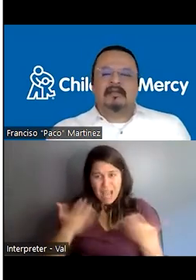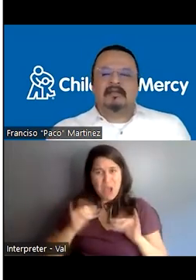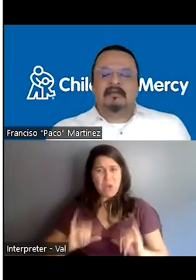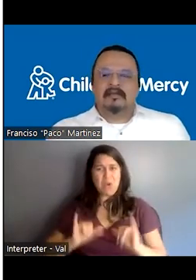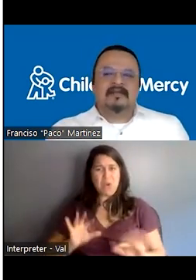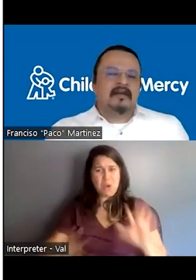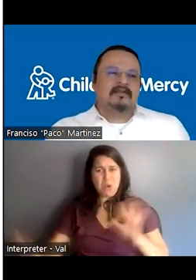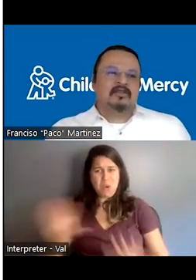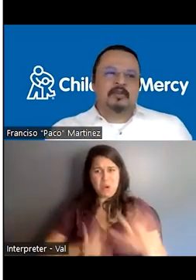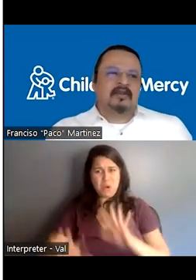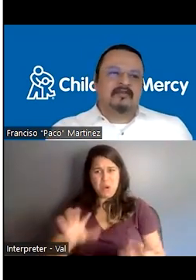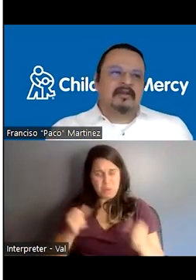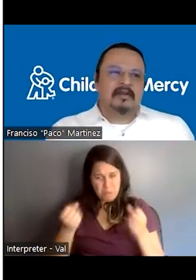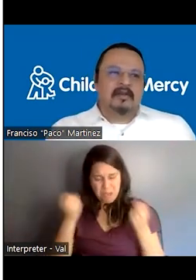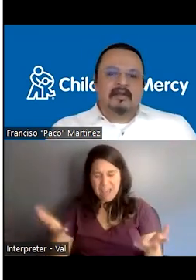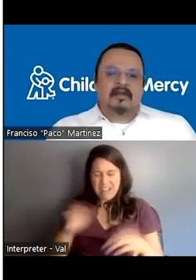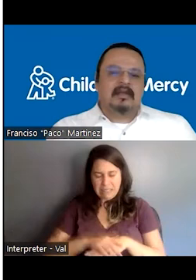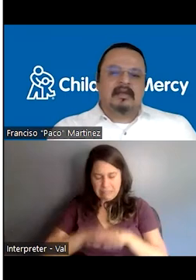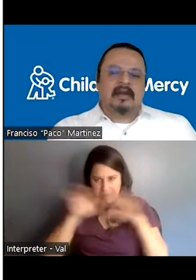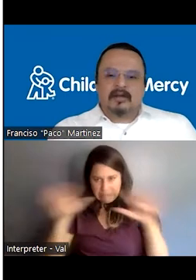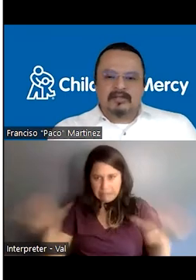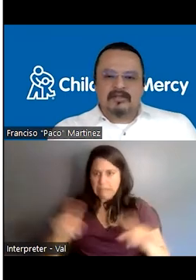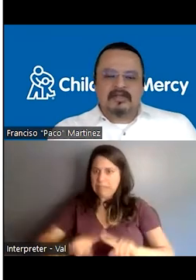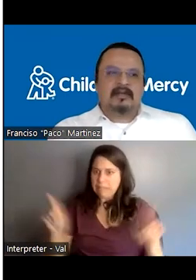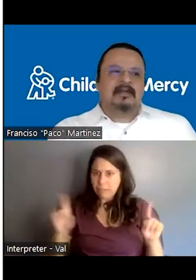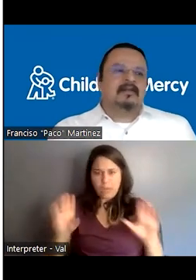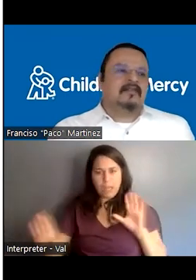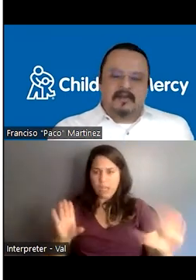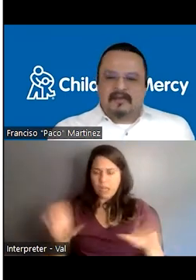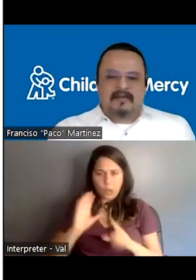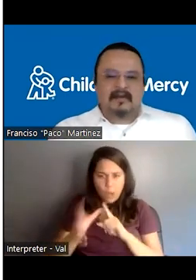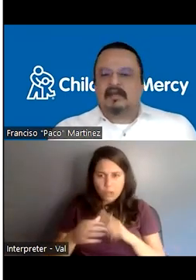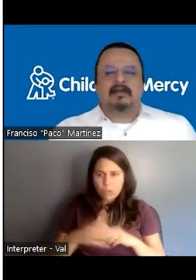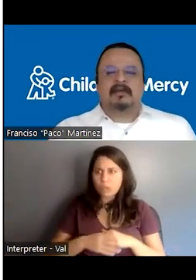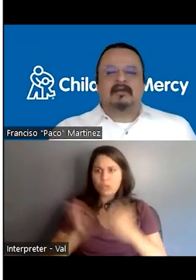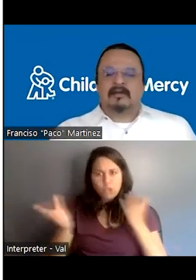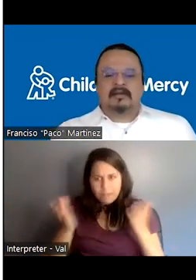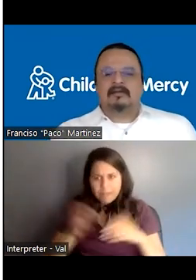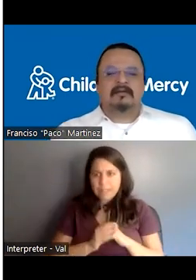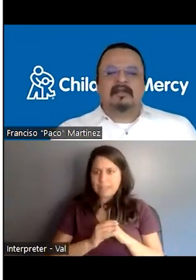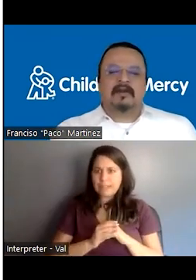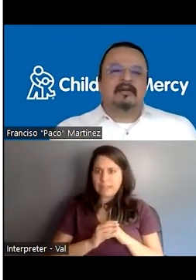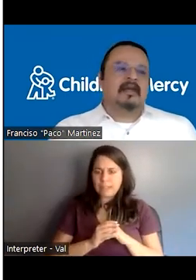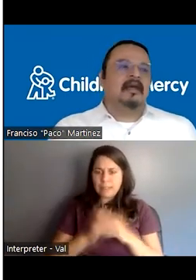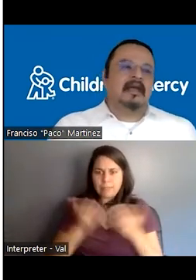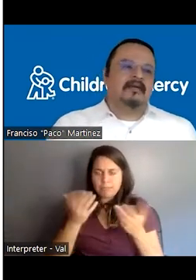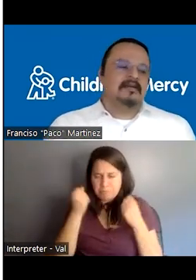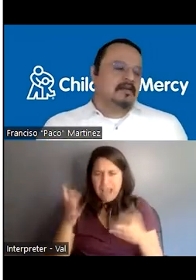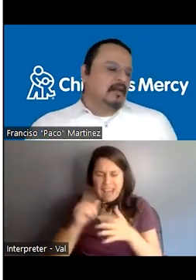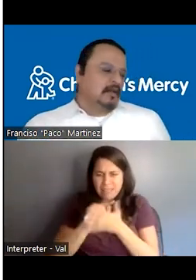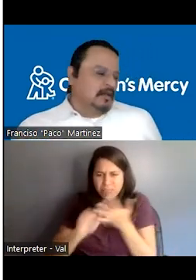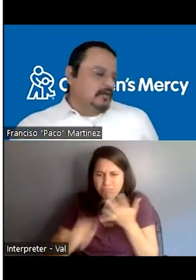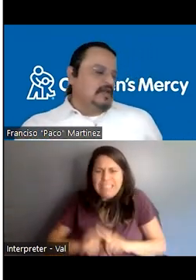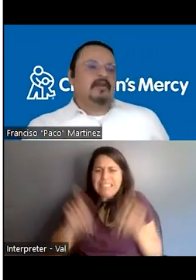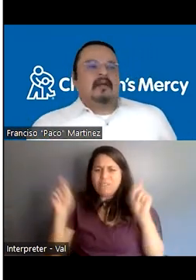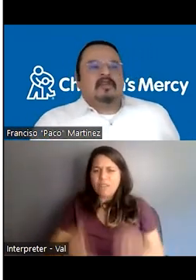many things that are super different, uh, in our cultures, in, in services and in all different, uh, areas.